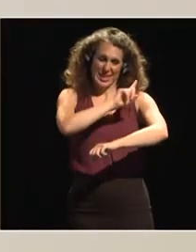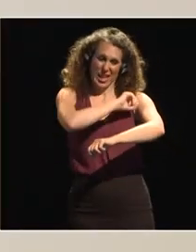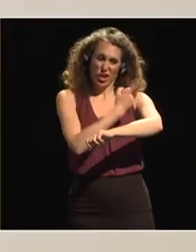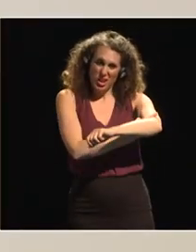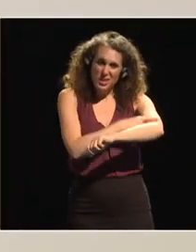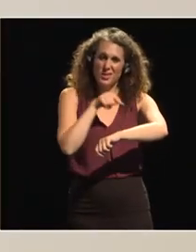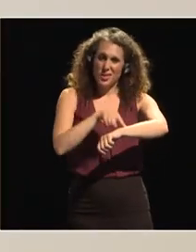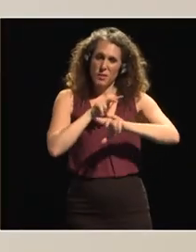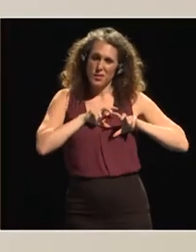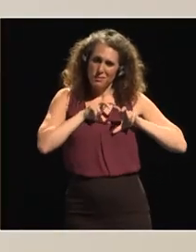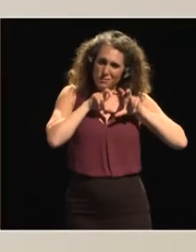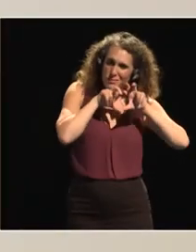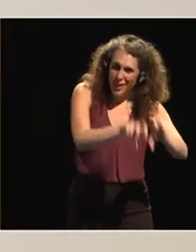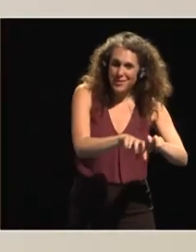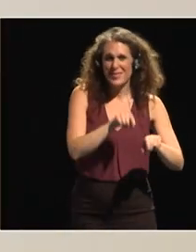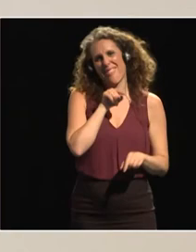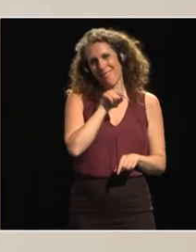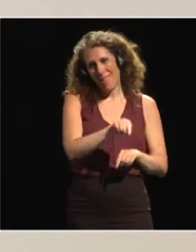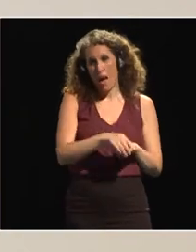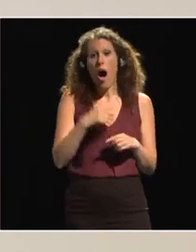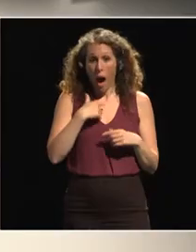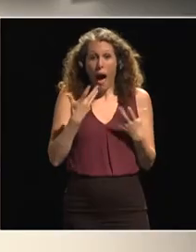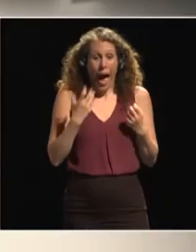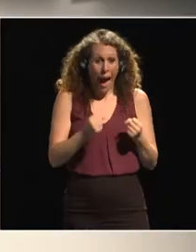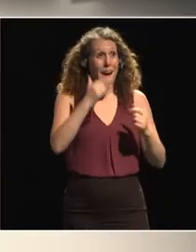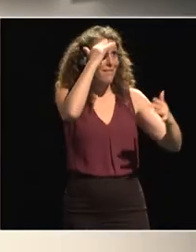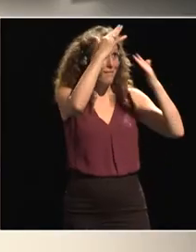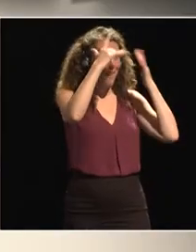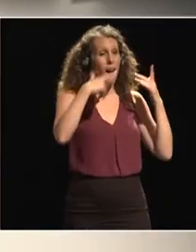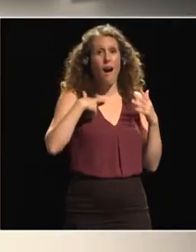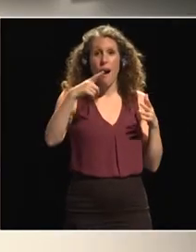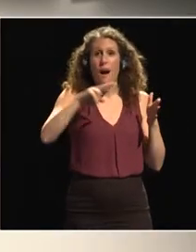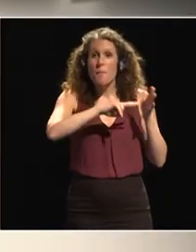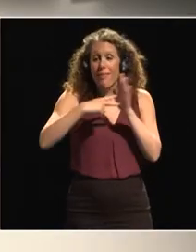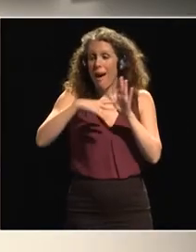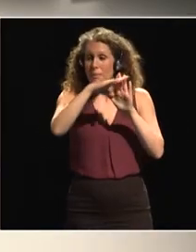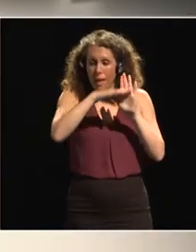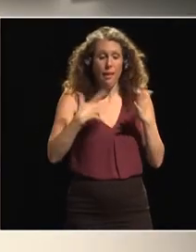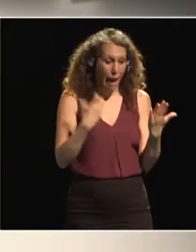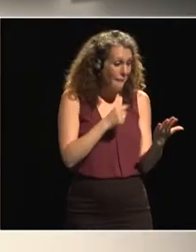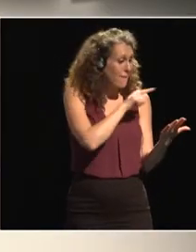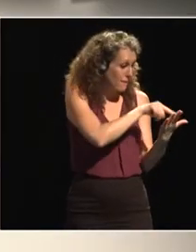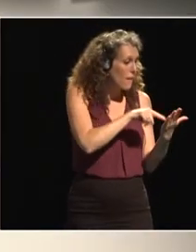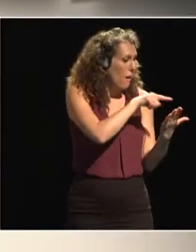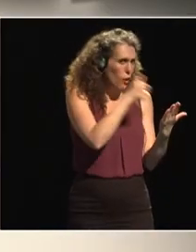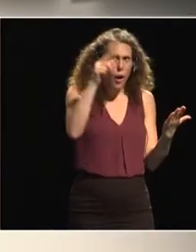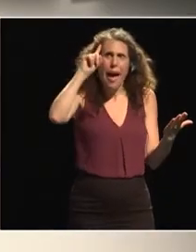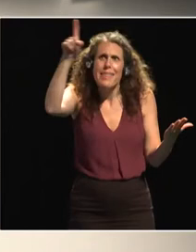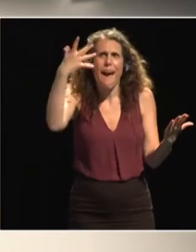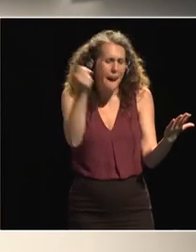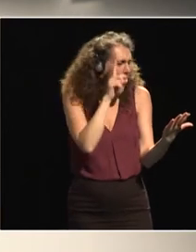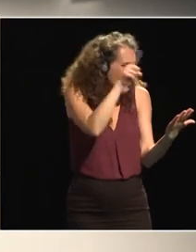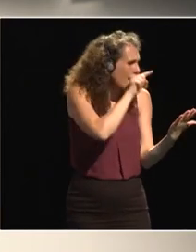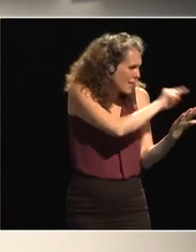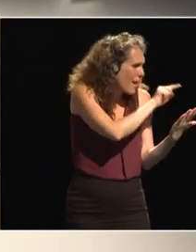and we have a many plans i think we have enough plans i think madame sacco would agree with me with this we have plenty plans but so now we want to